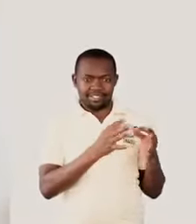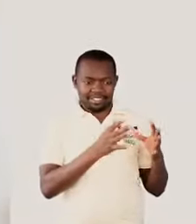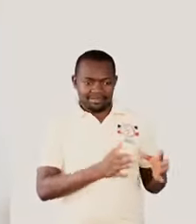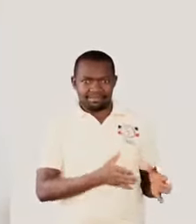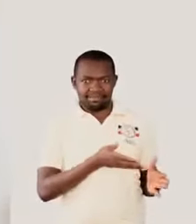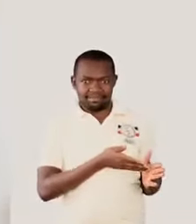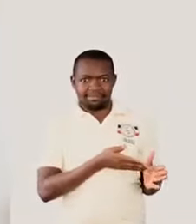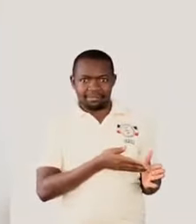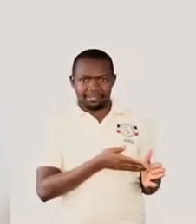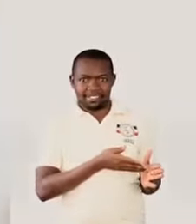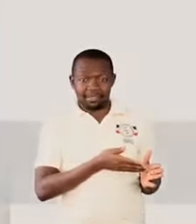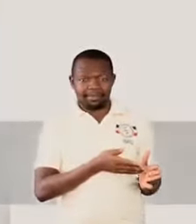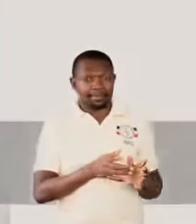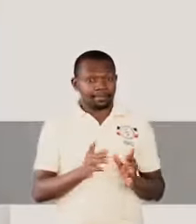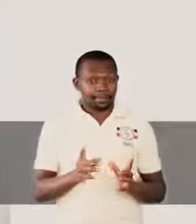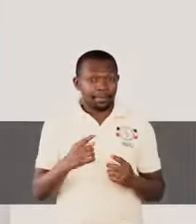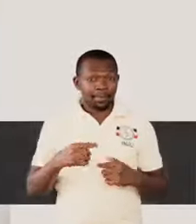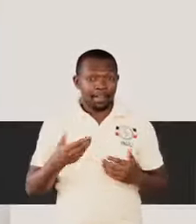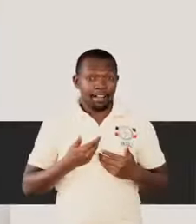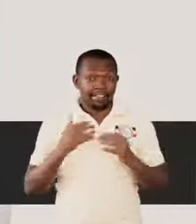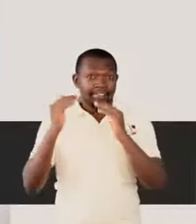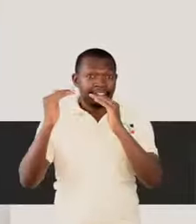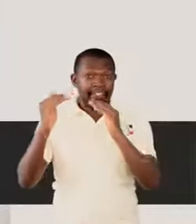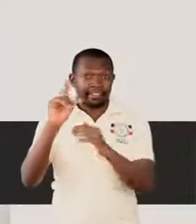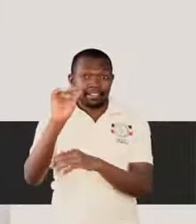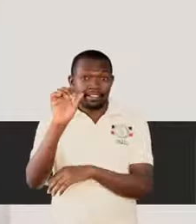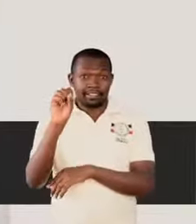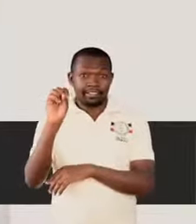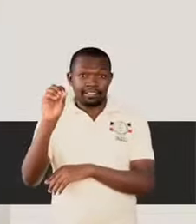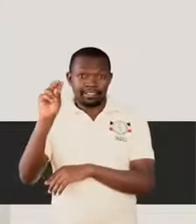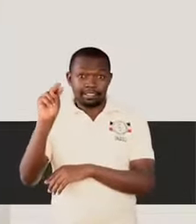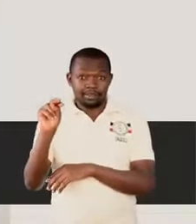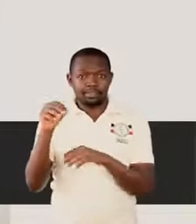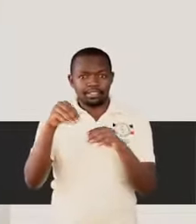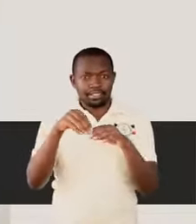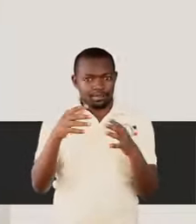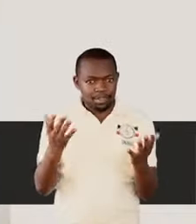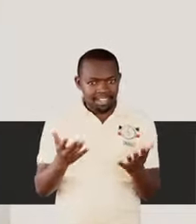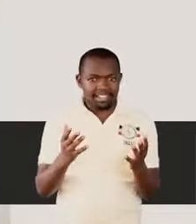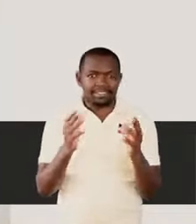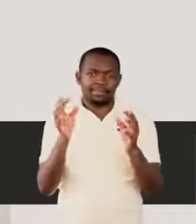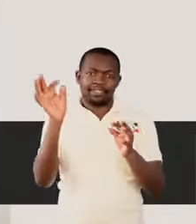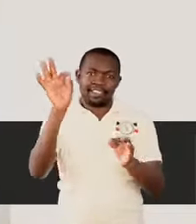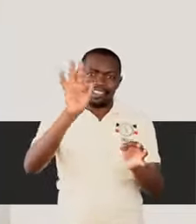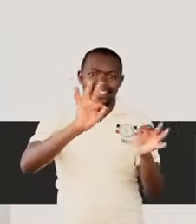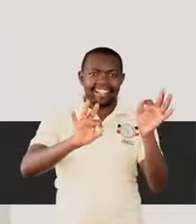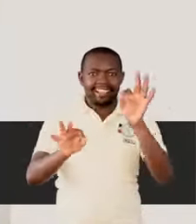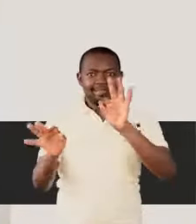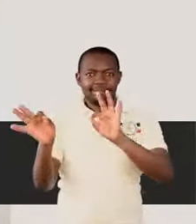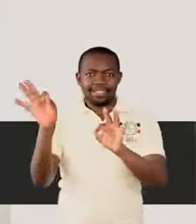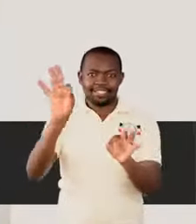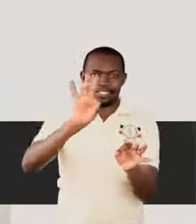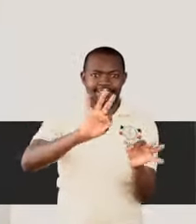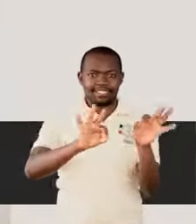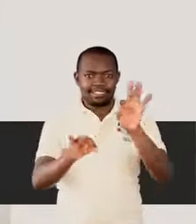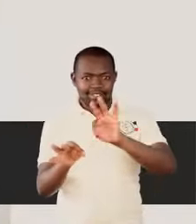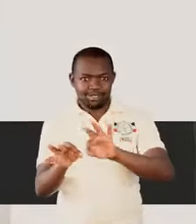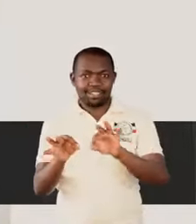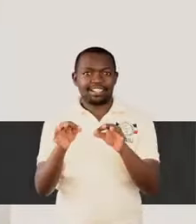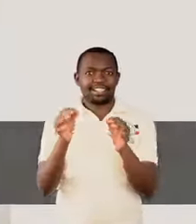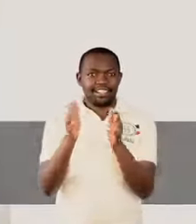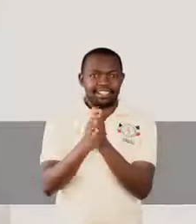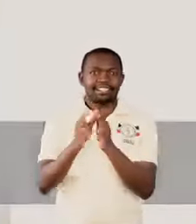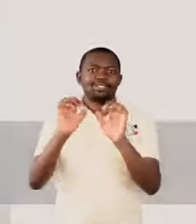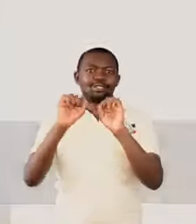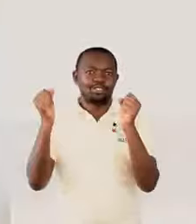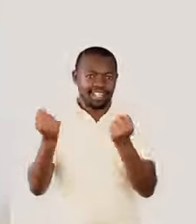We are going to have a lesson in chemistry and our topic is chemistry and society. Good.